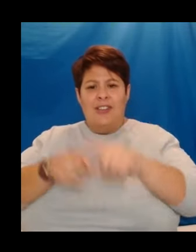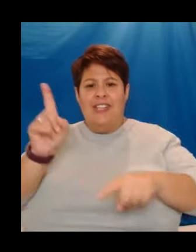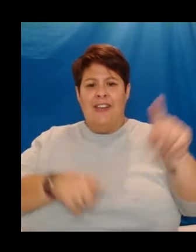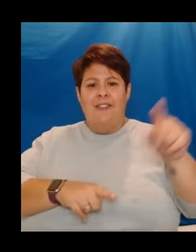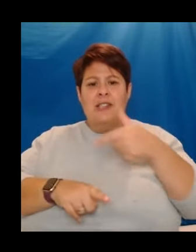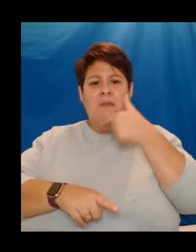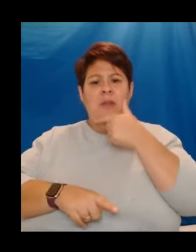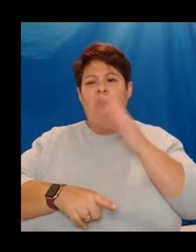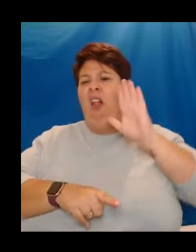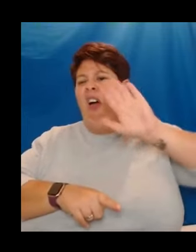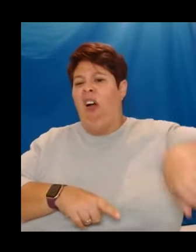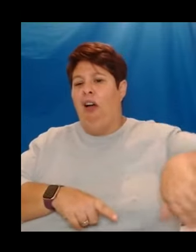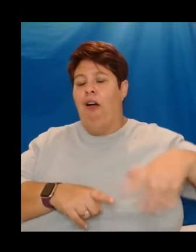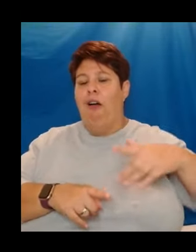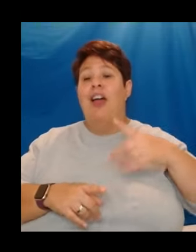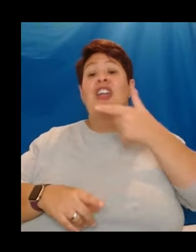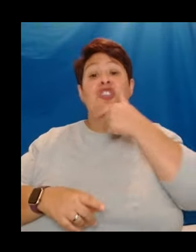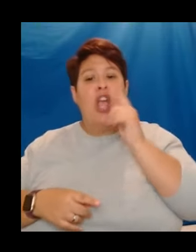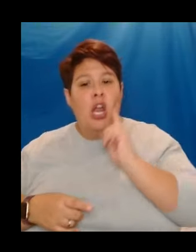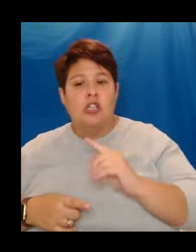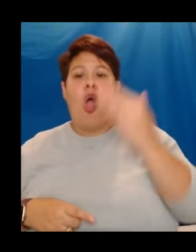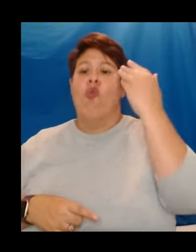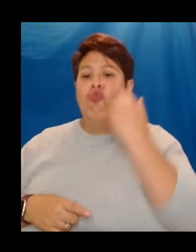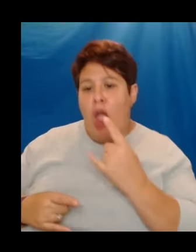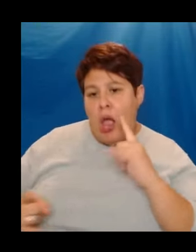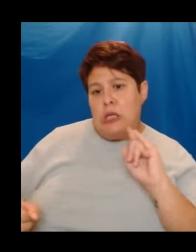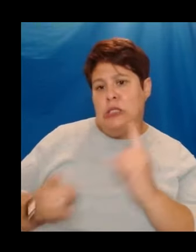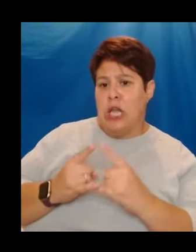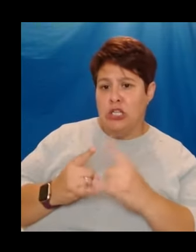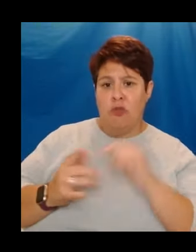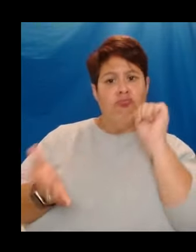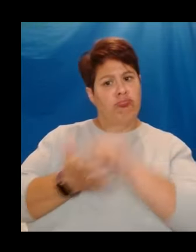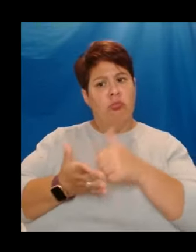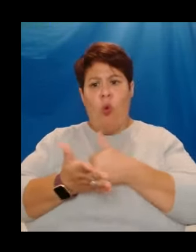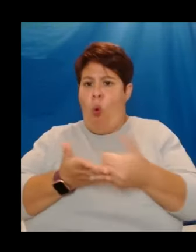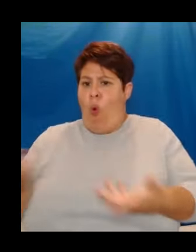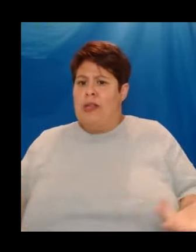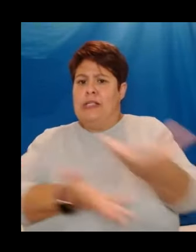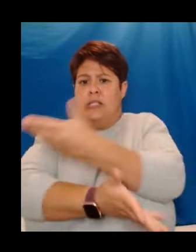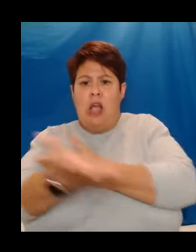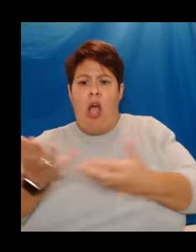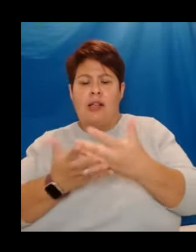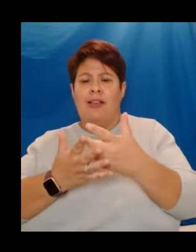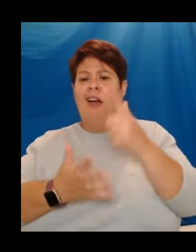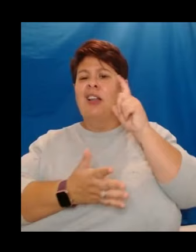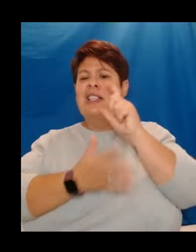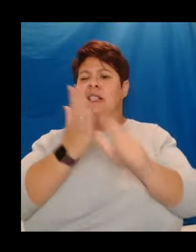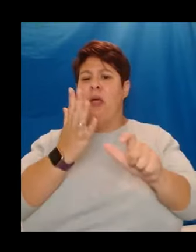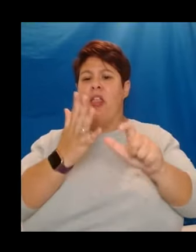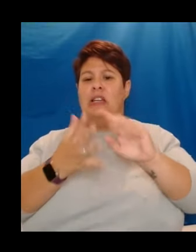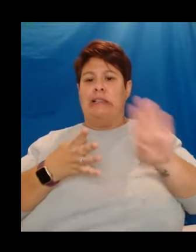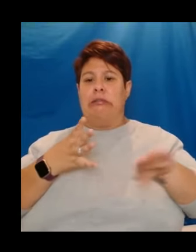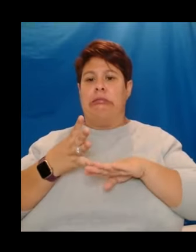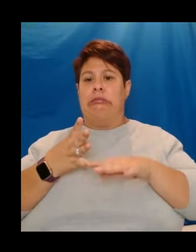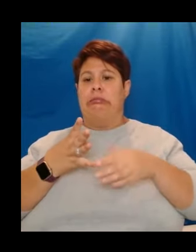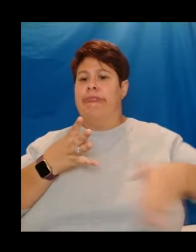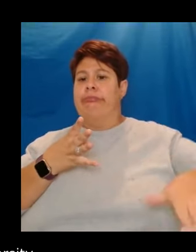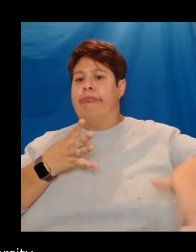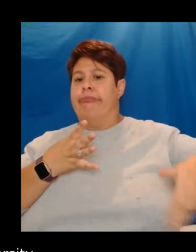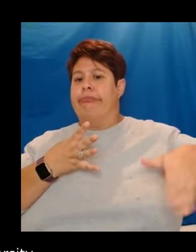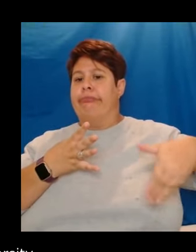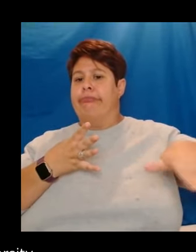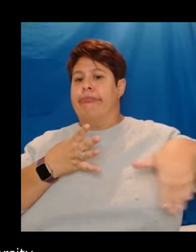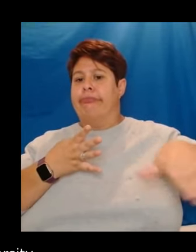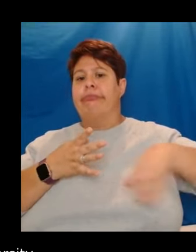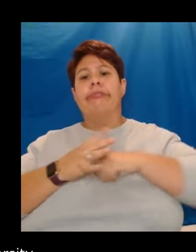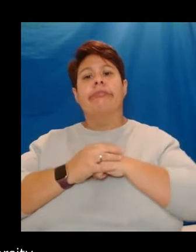speeches. Gender, race, sexuality all rightly get discussed at length. Disability gets relegated out. In